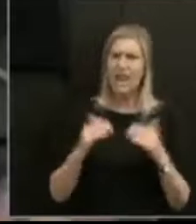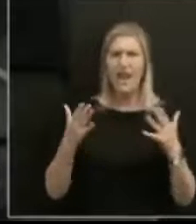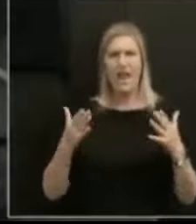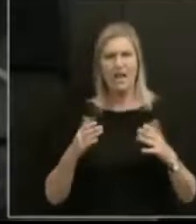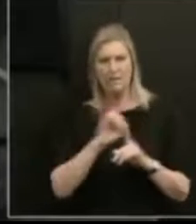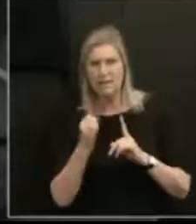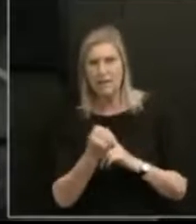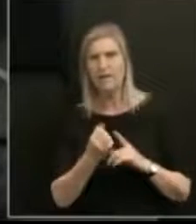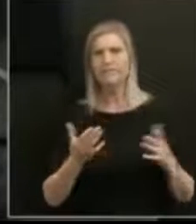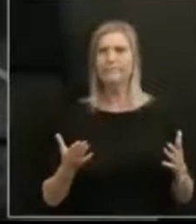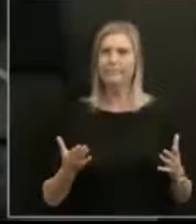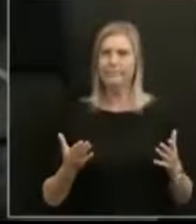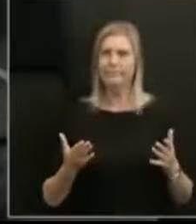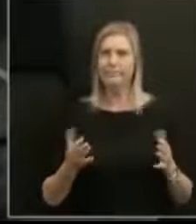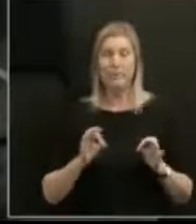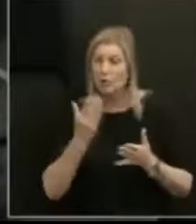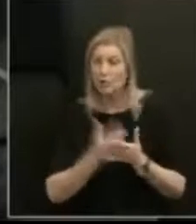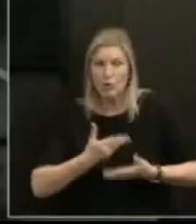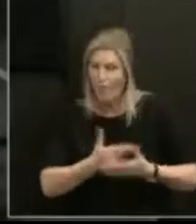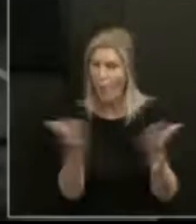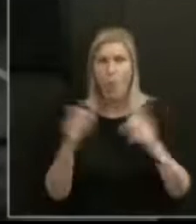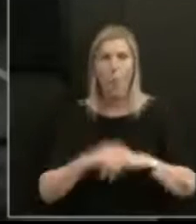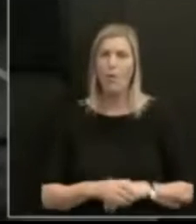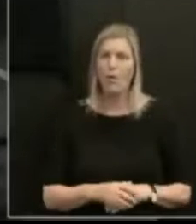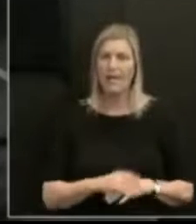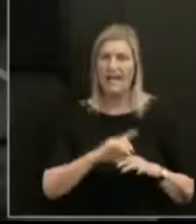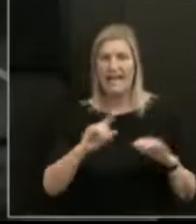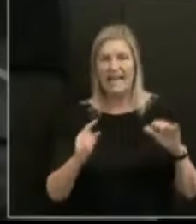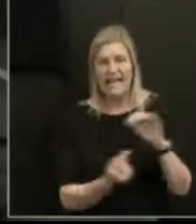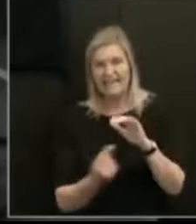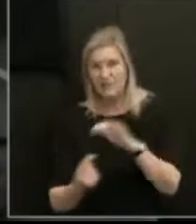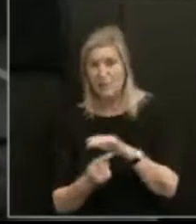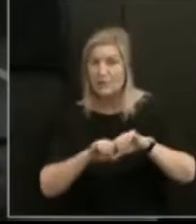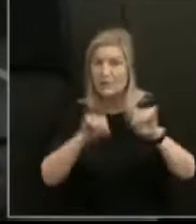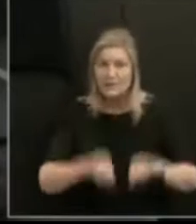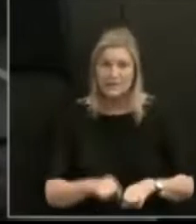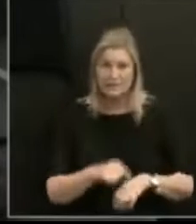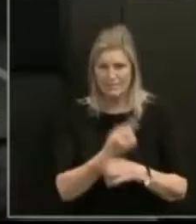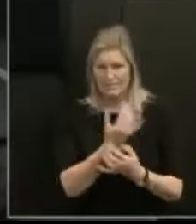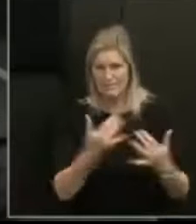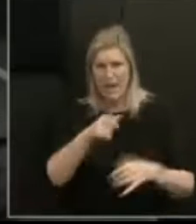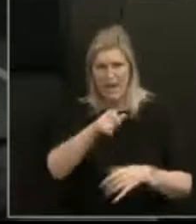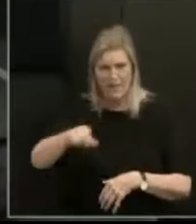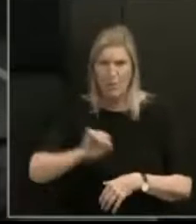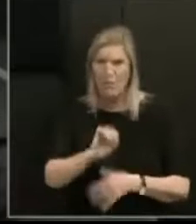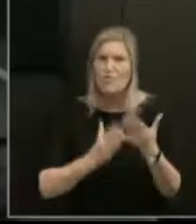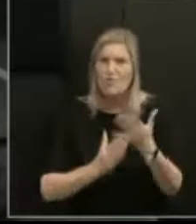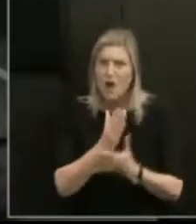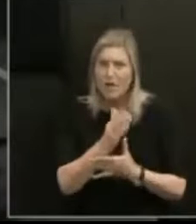it's not true for everyone. Our institutions and systems have failed many of those whose rights we were meant to uphold.